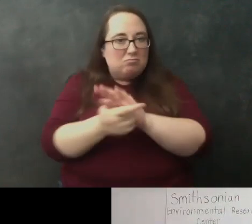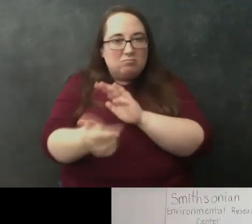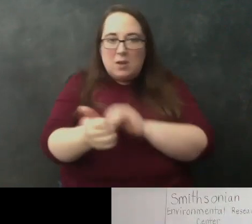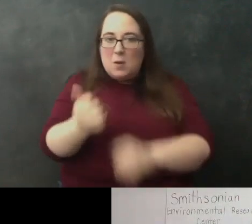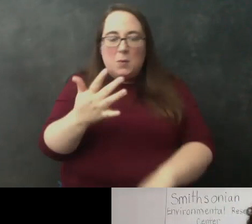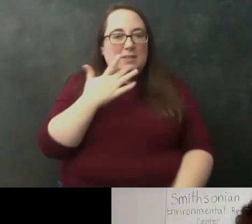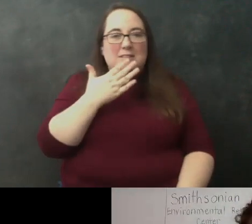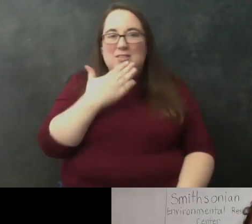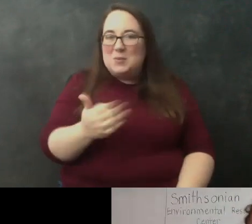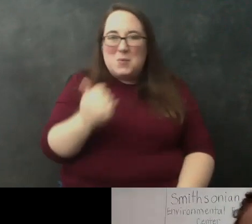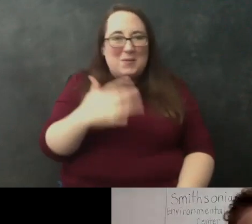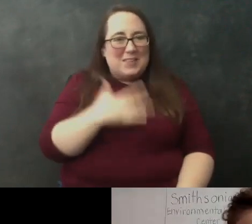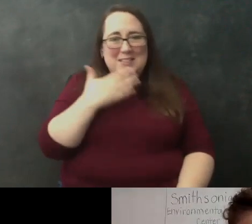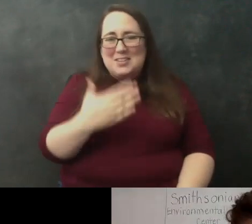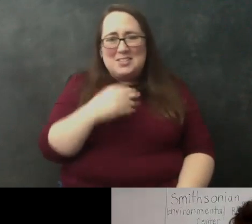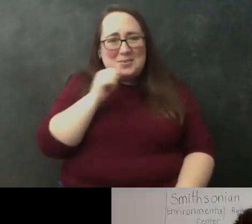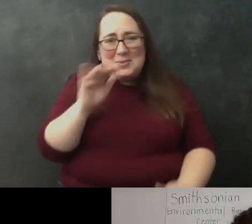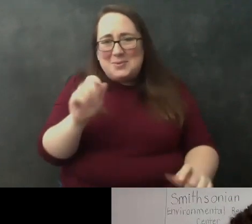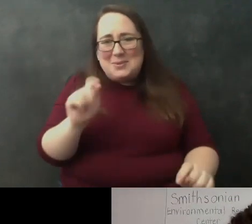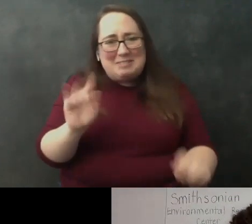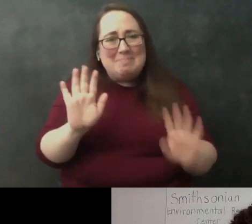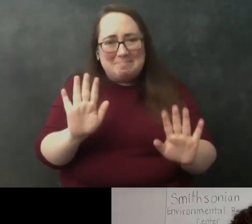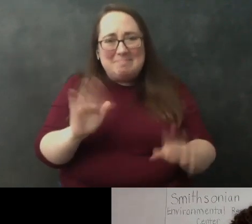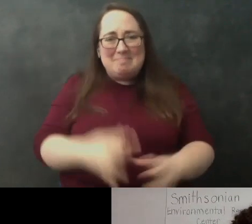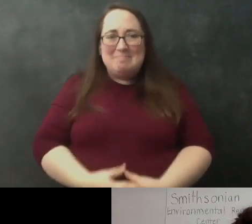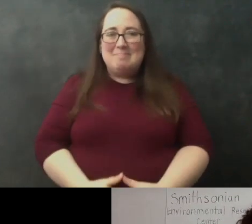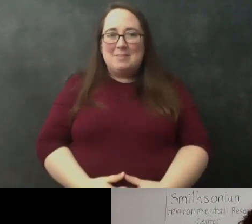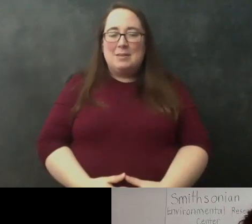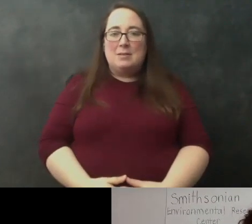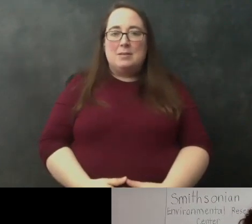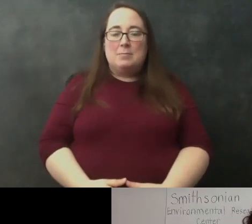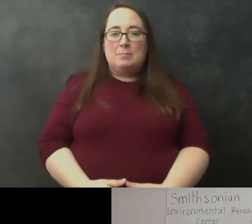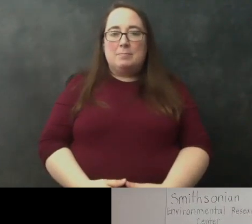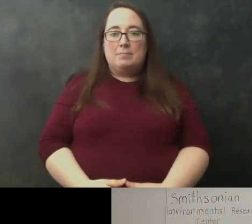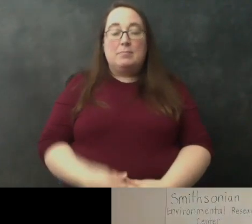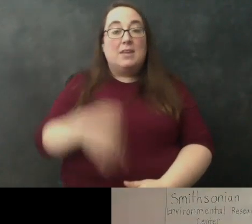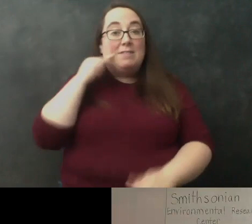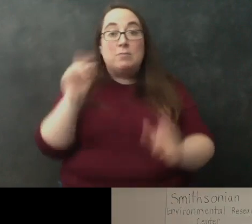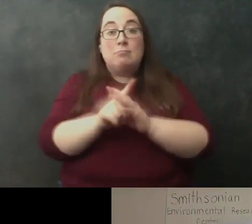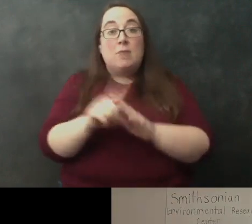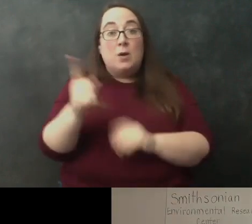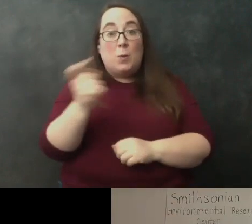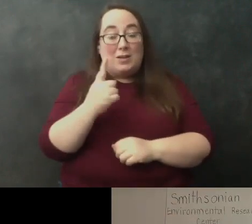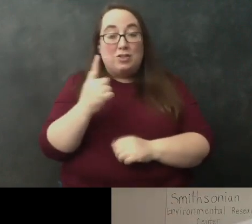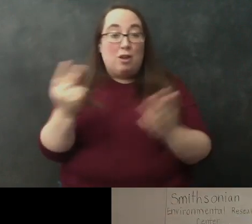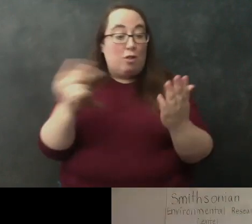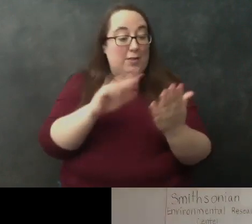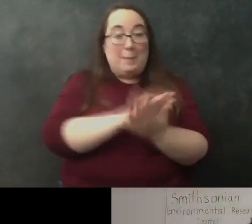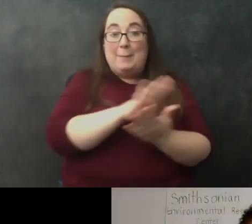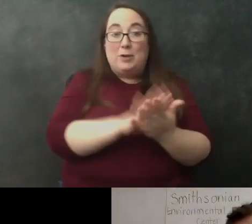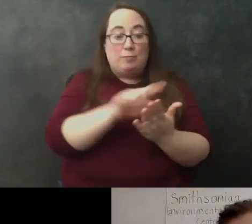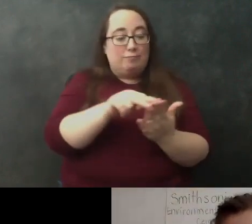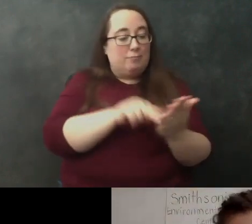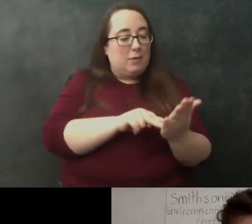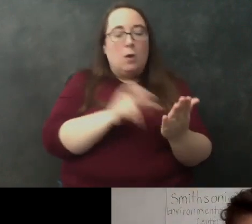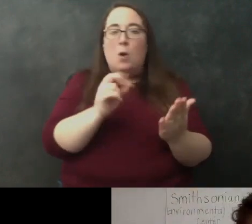it won't feel good so don't don't drink it um yeah and if you have any questions definitely refer to the safety sheet or